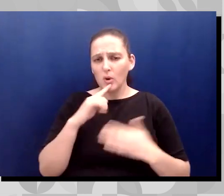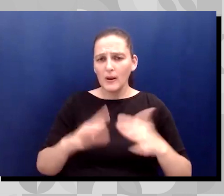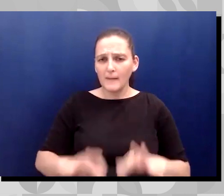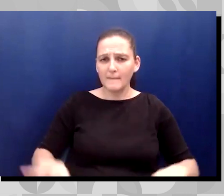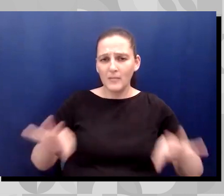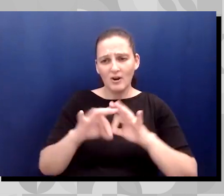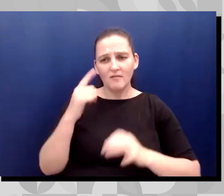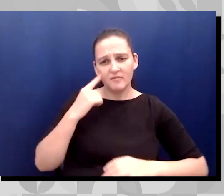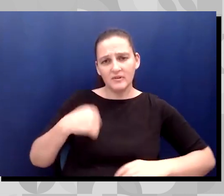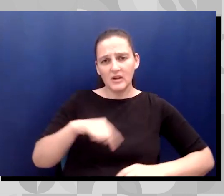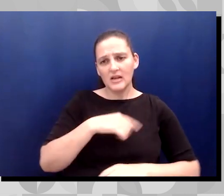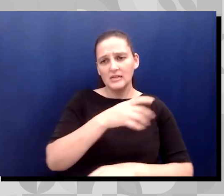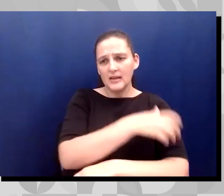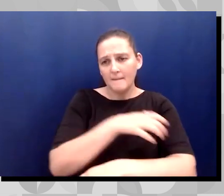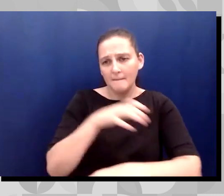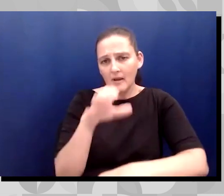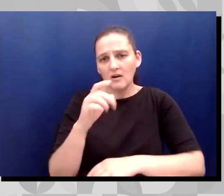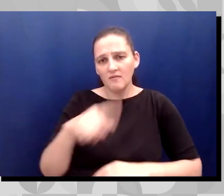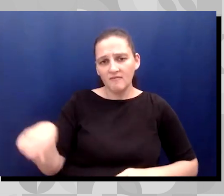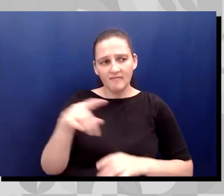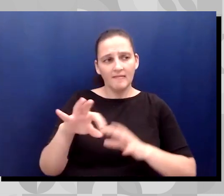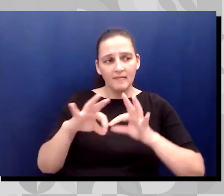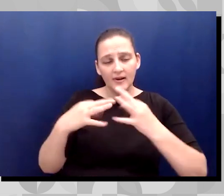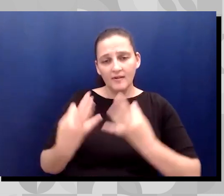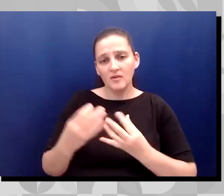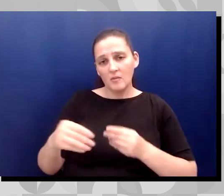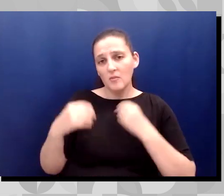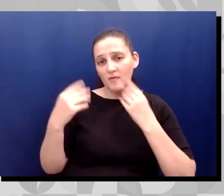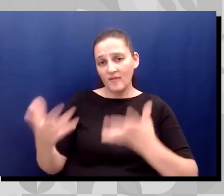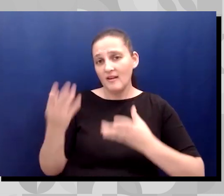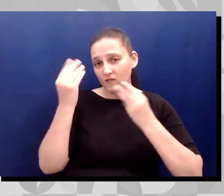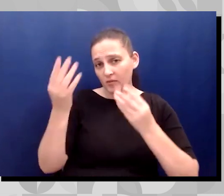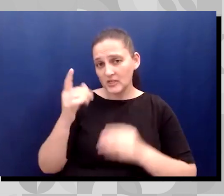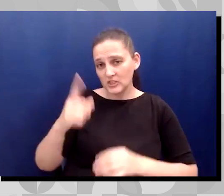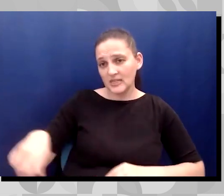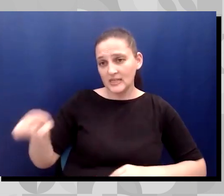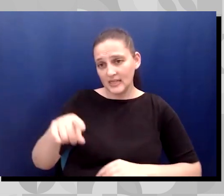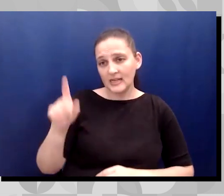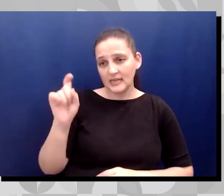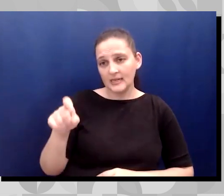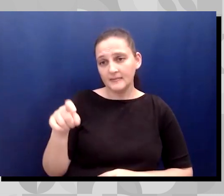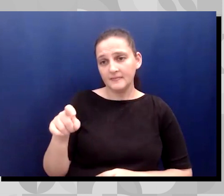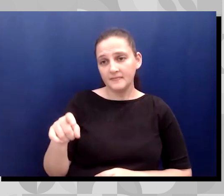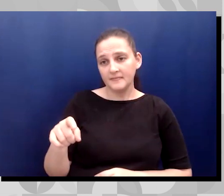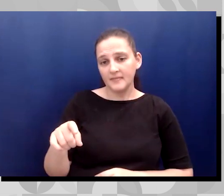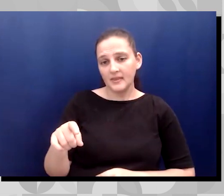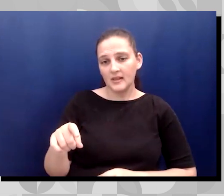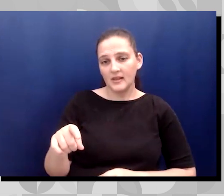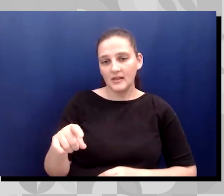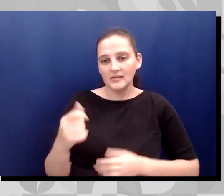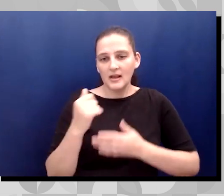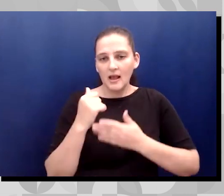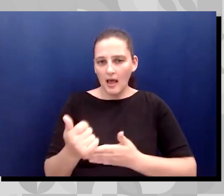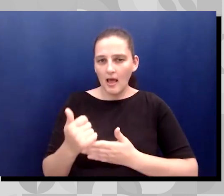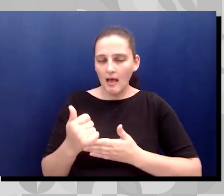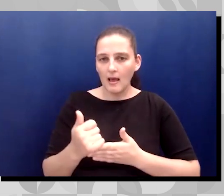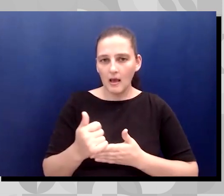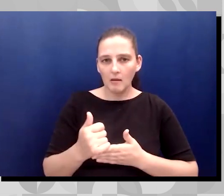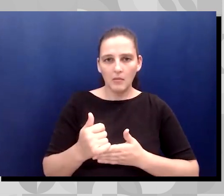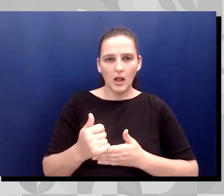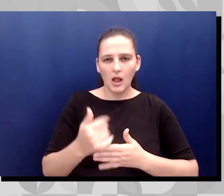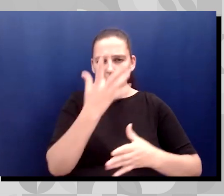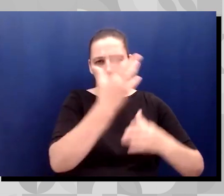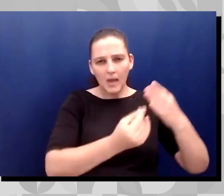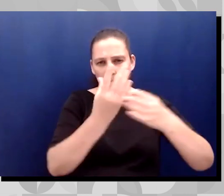and provide them with information that they're looking for and fill those holes and really be able to break those